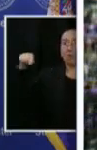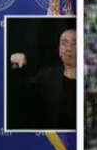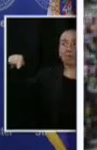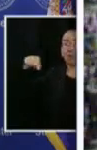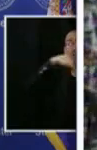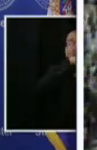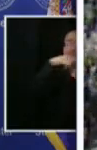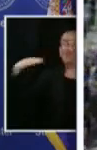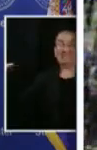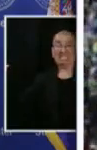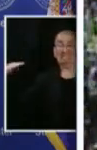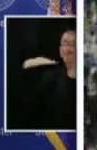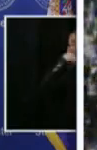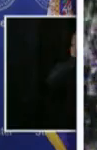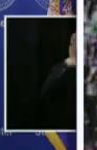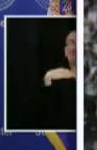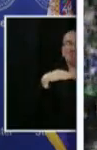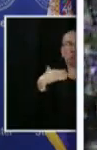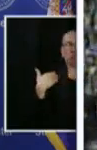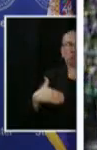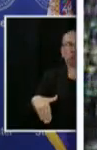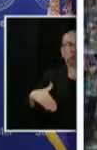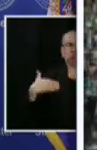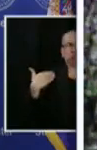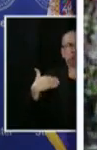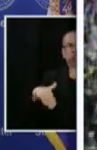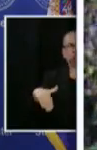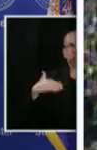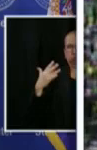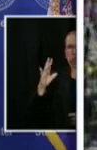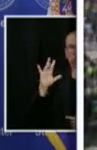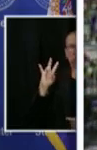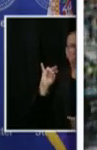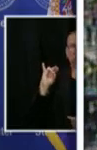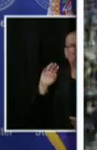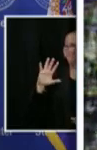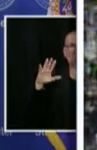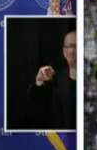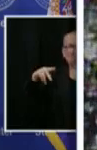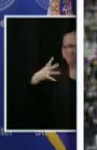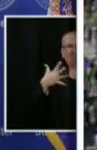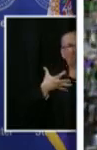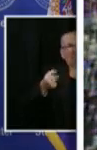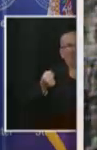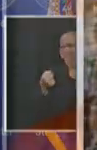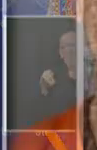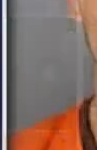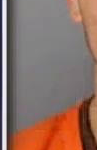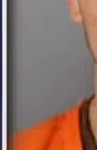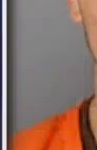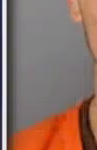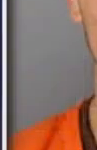dry pavement, we got lucky or there was something miraculous happening there.